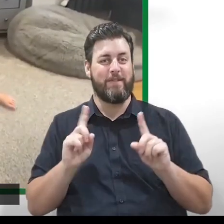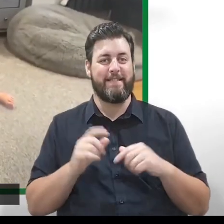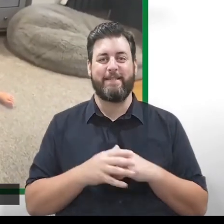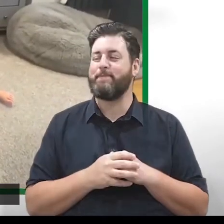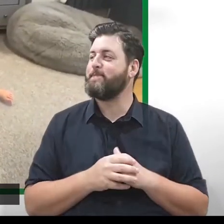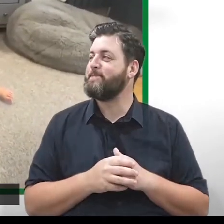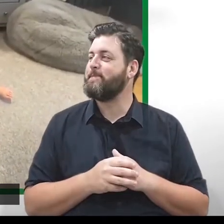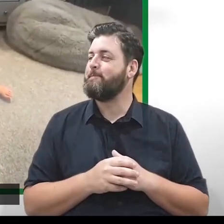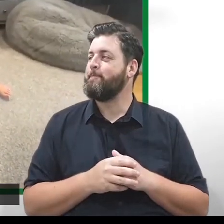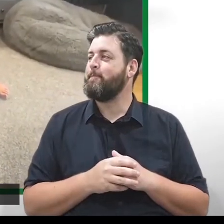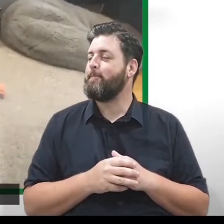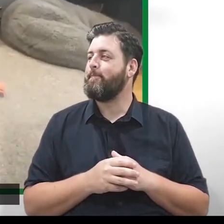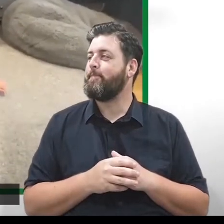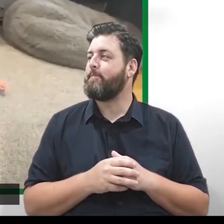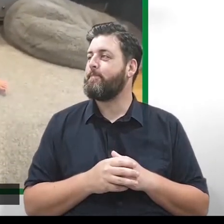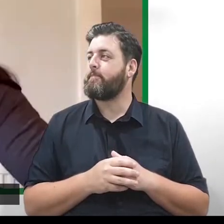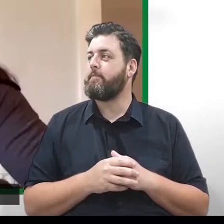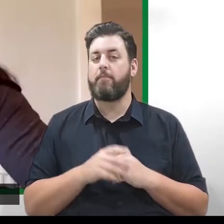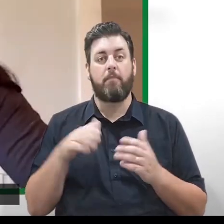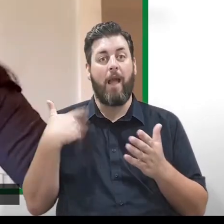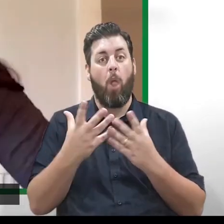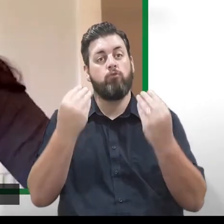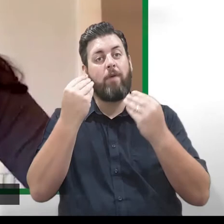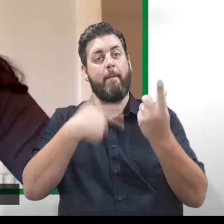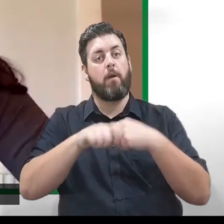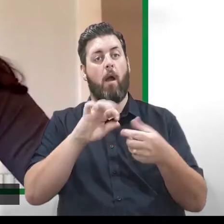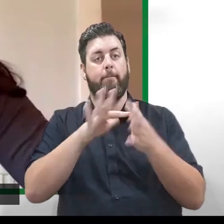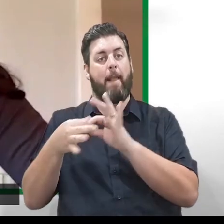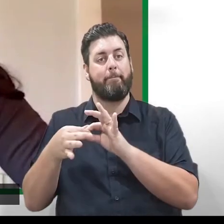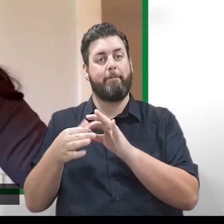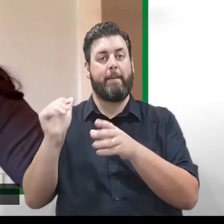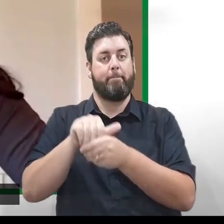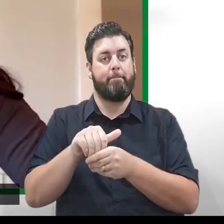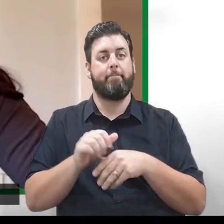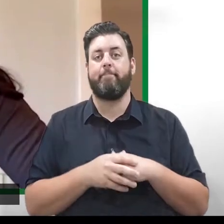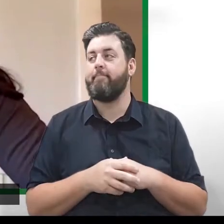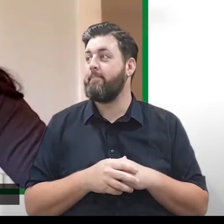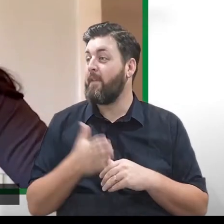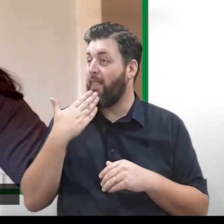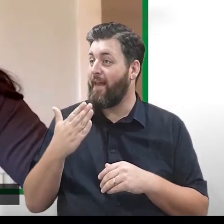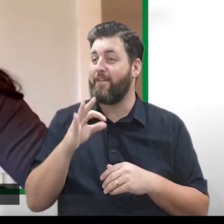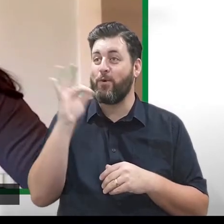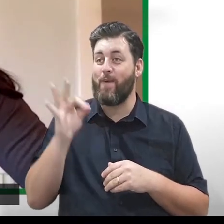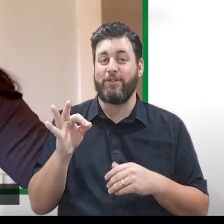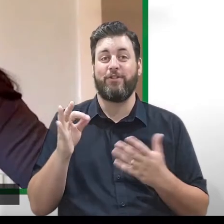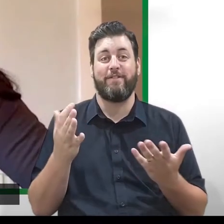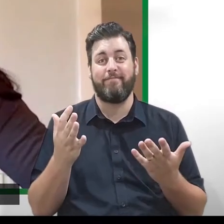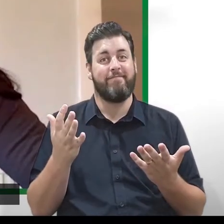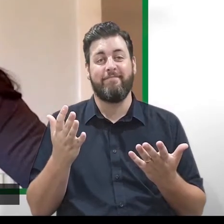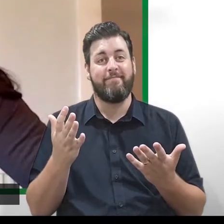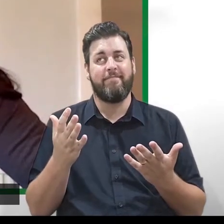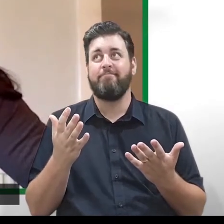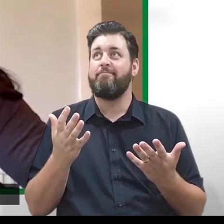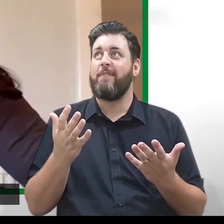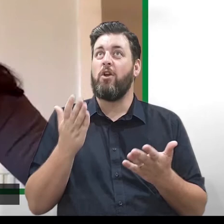How long did you like to train to be at Olympic Gymnast? Thank you for sending that question in. Do you know what? The training, as I said